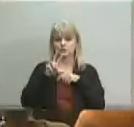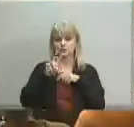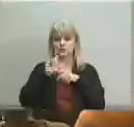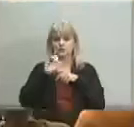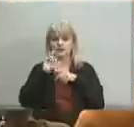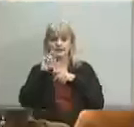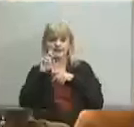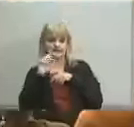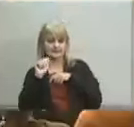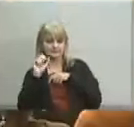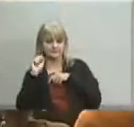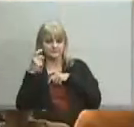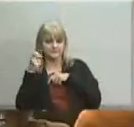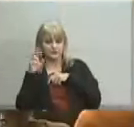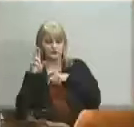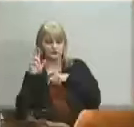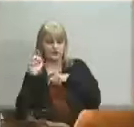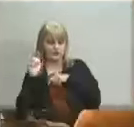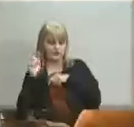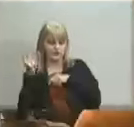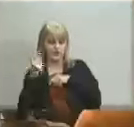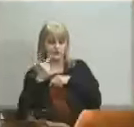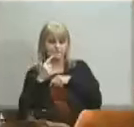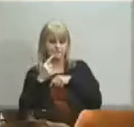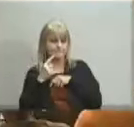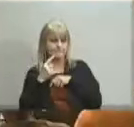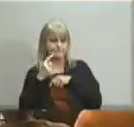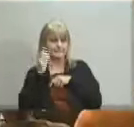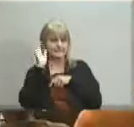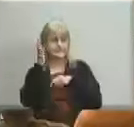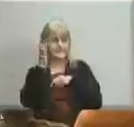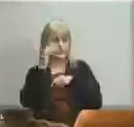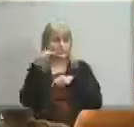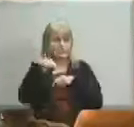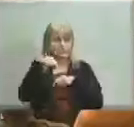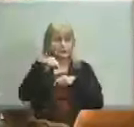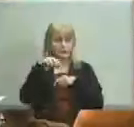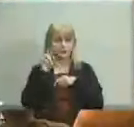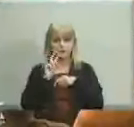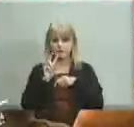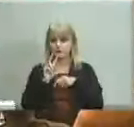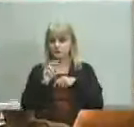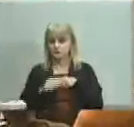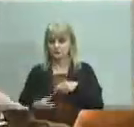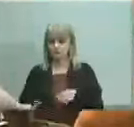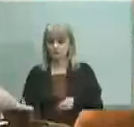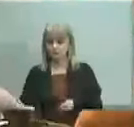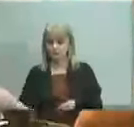sharer to come forward and speak on q2 ms sharer